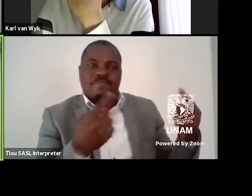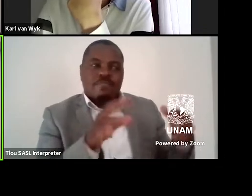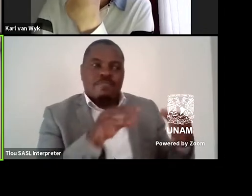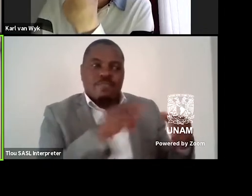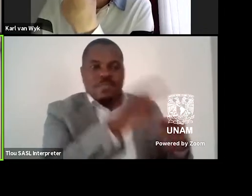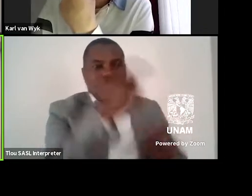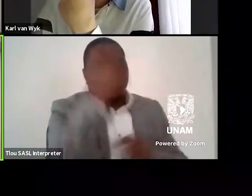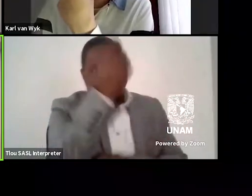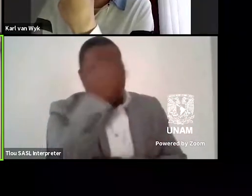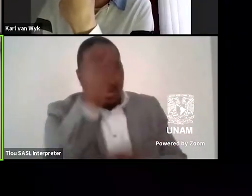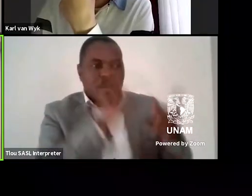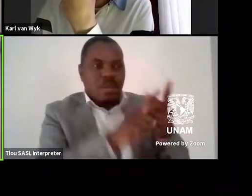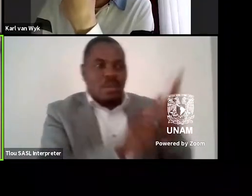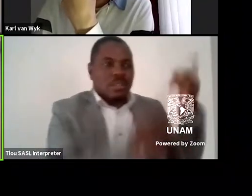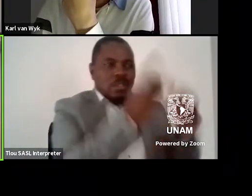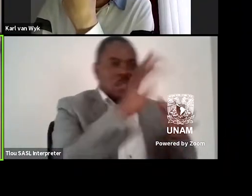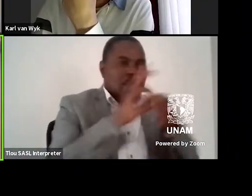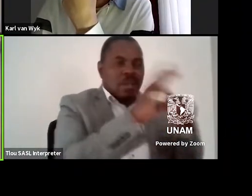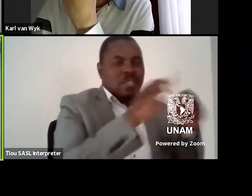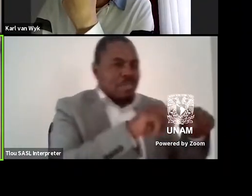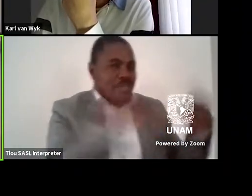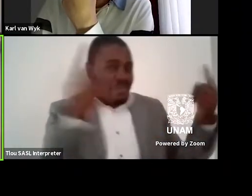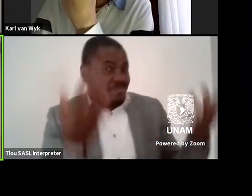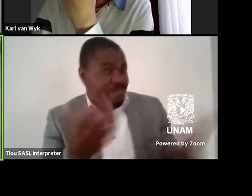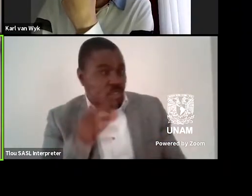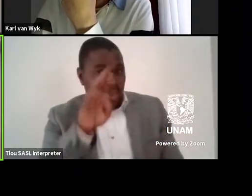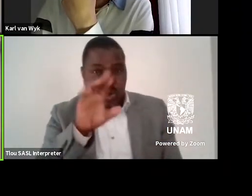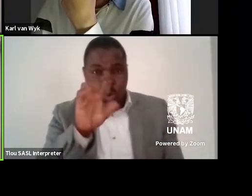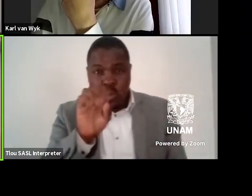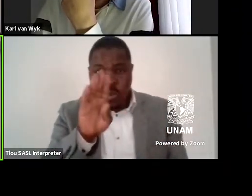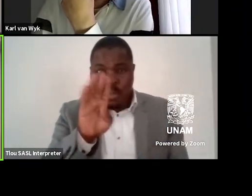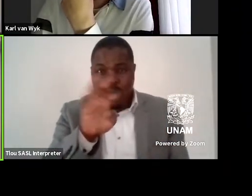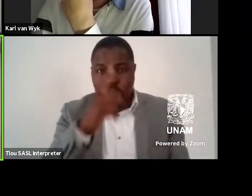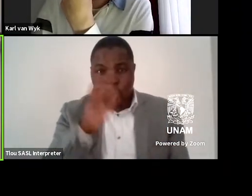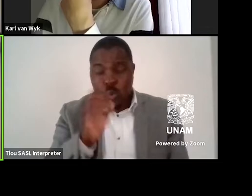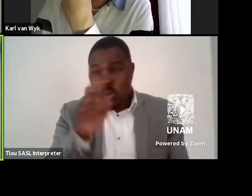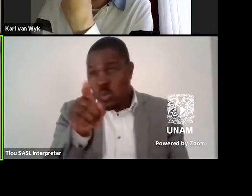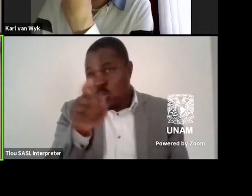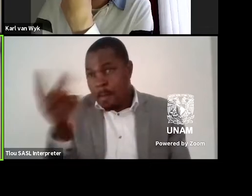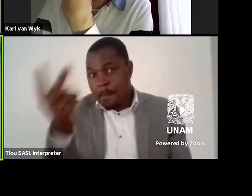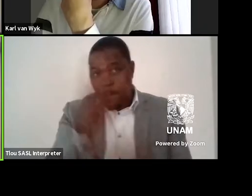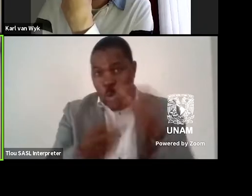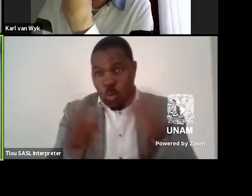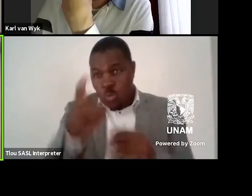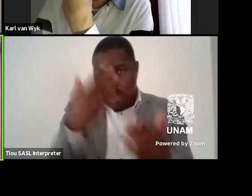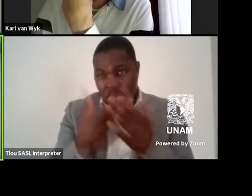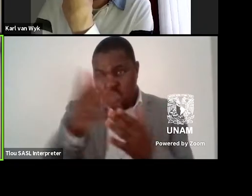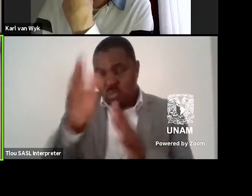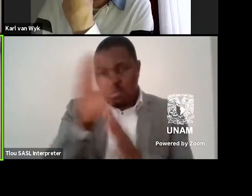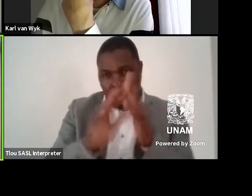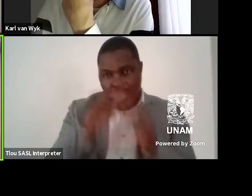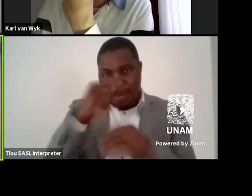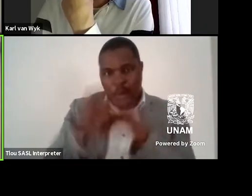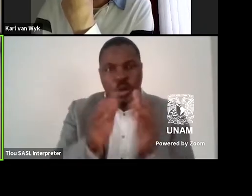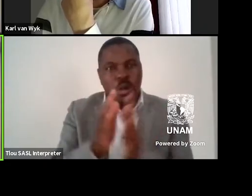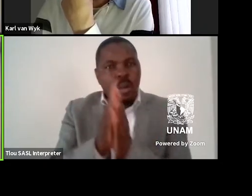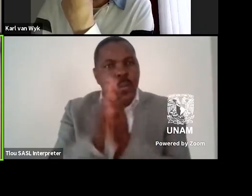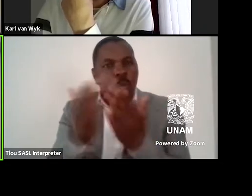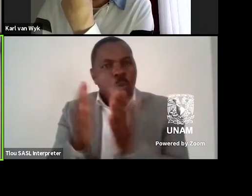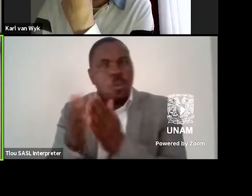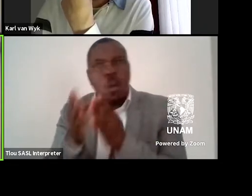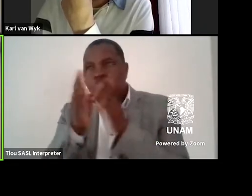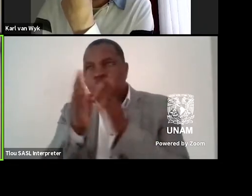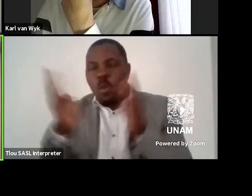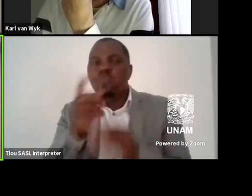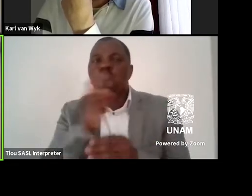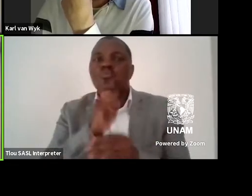Roberto. And I wonder if you could both talk a little bit about novels that use the city as